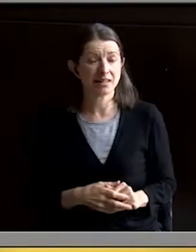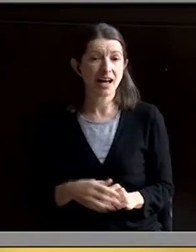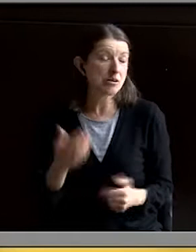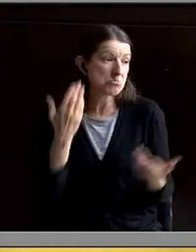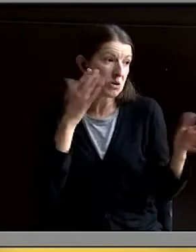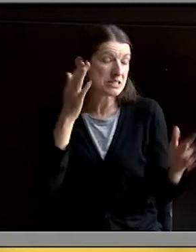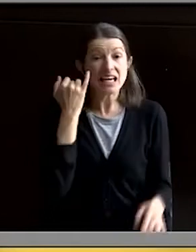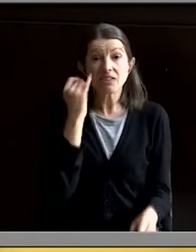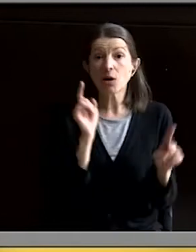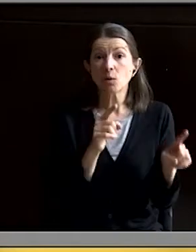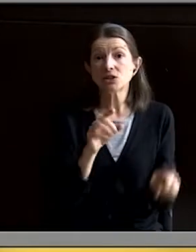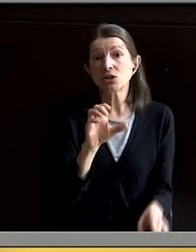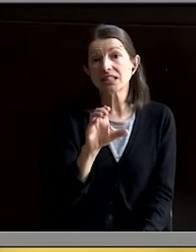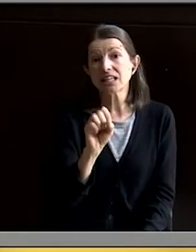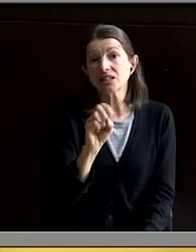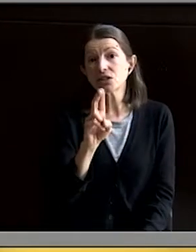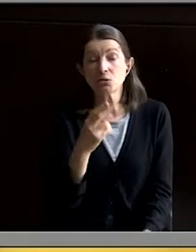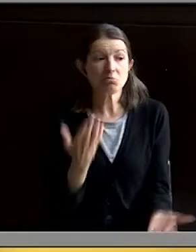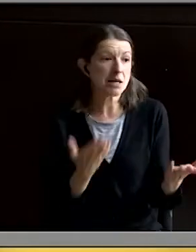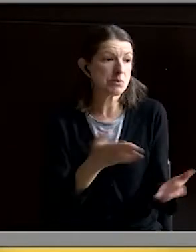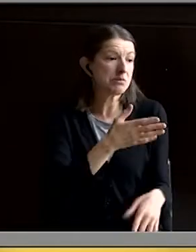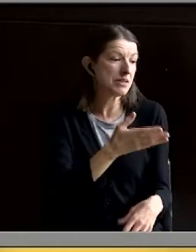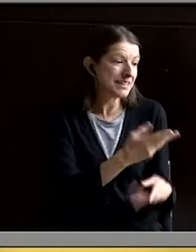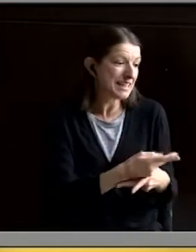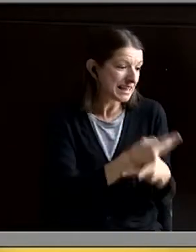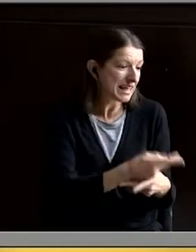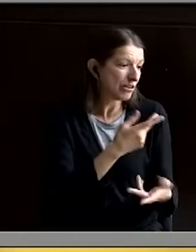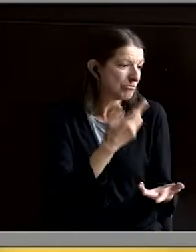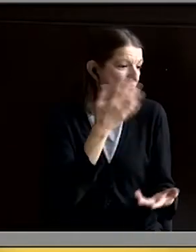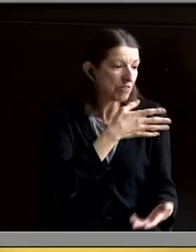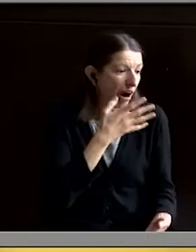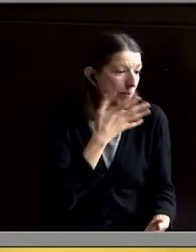gone to CSU, I could be grazing farmland right now and eating grass because I became a sheep.